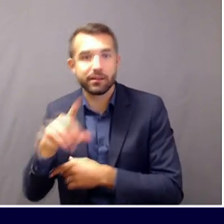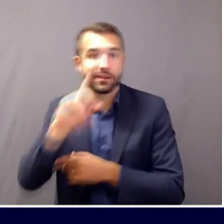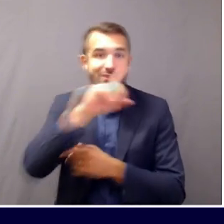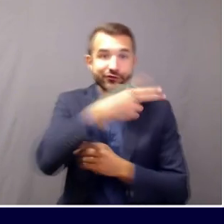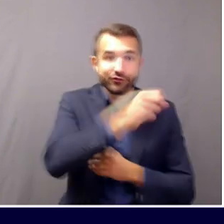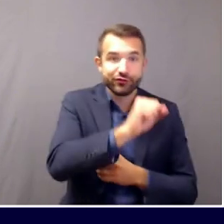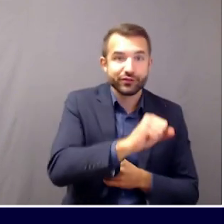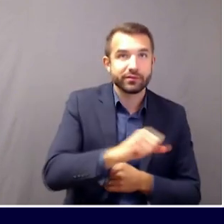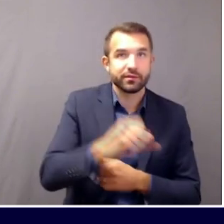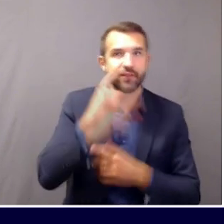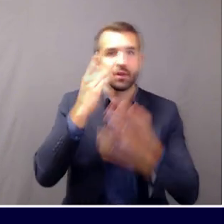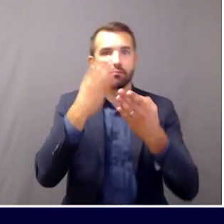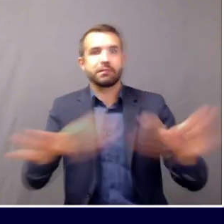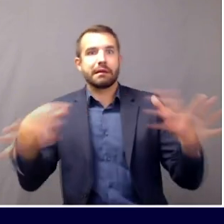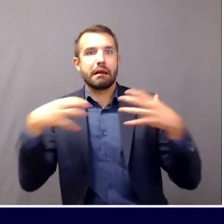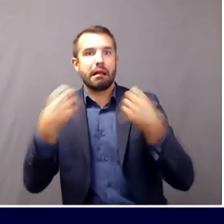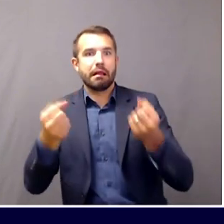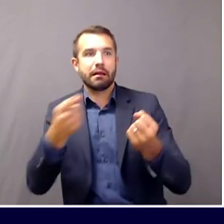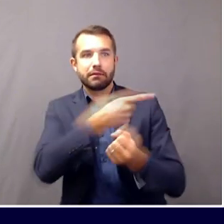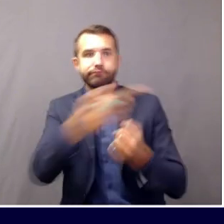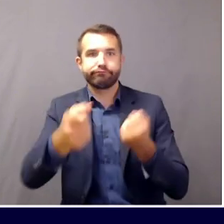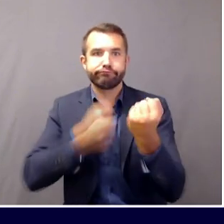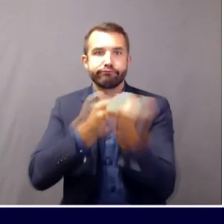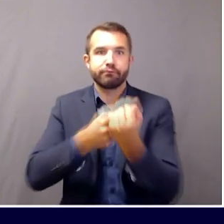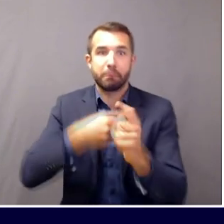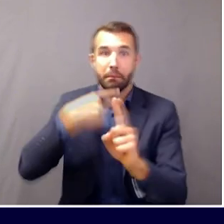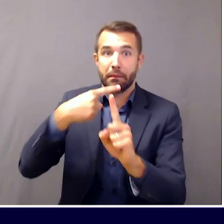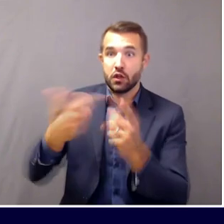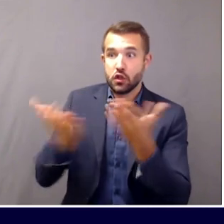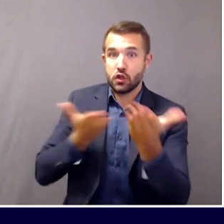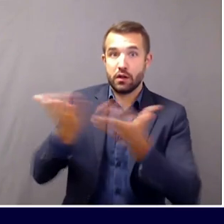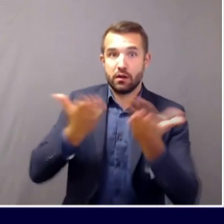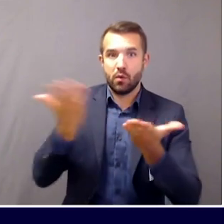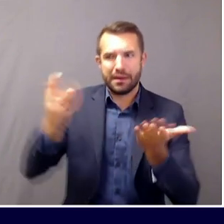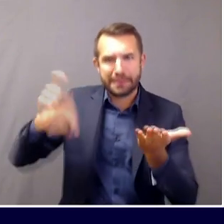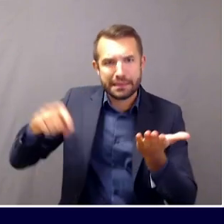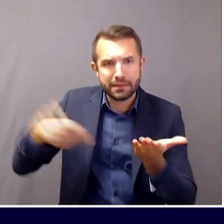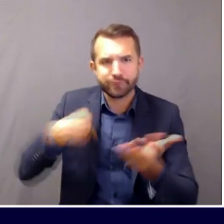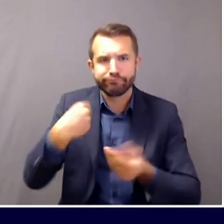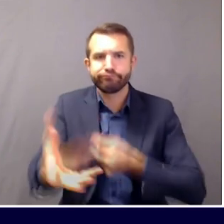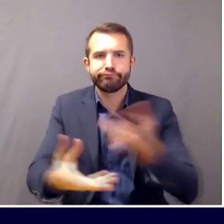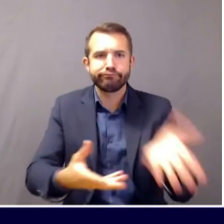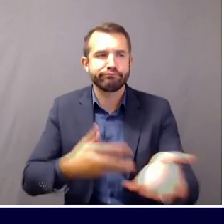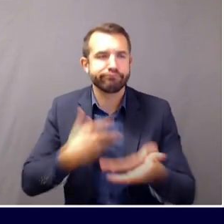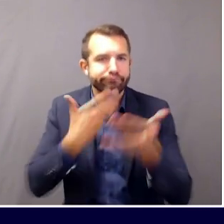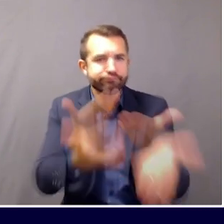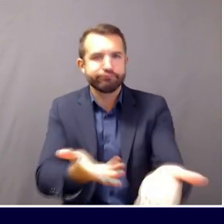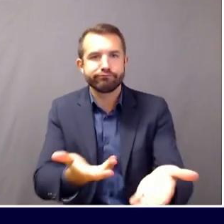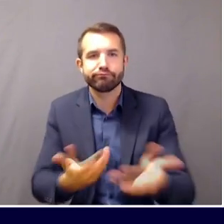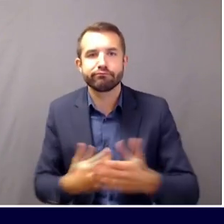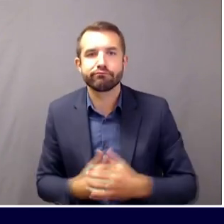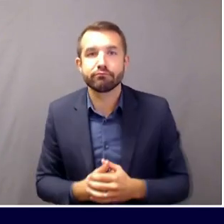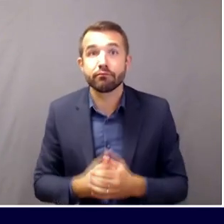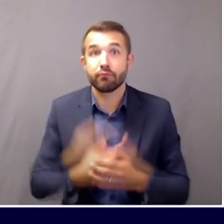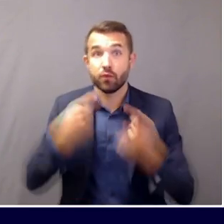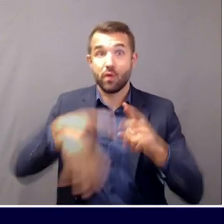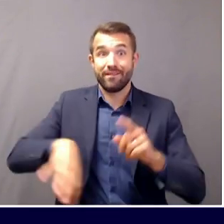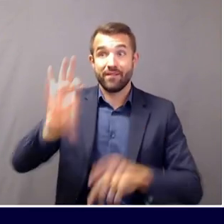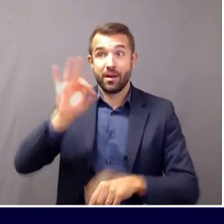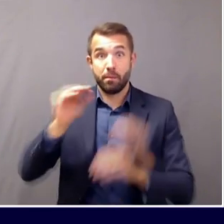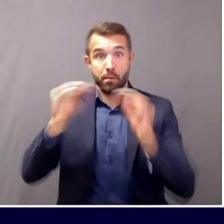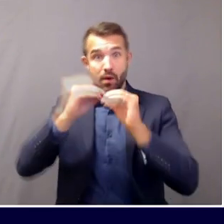to all the affected employees of those farms. As those situations change on the ground, we'll continue to keep everyone updated.